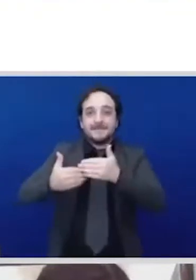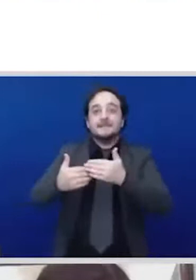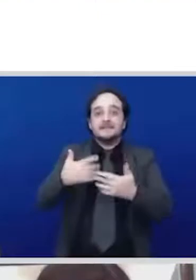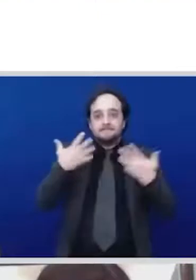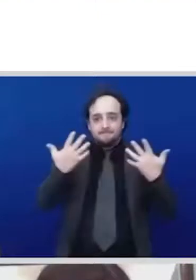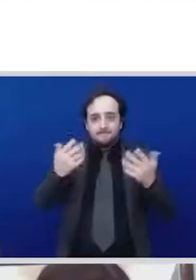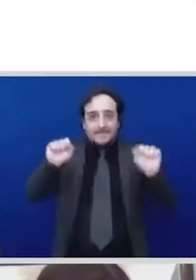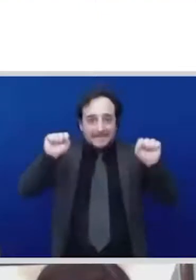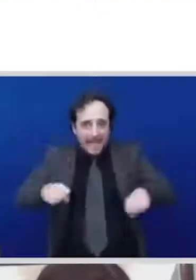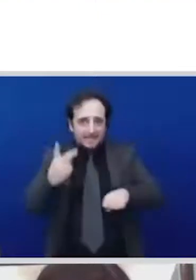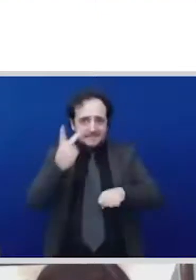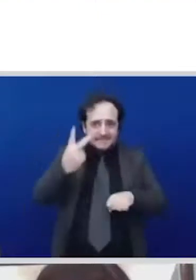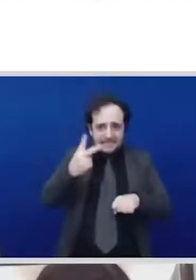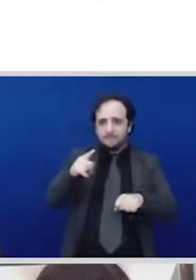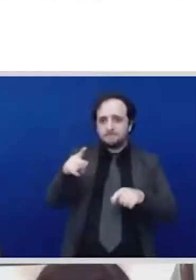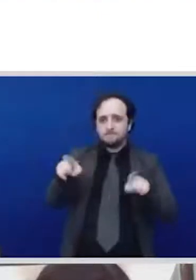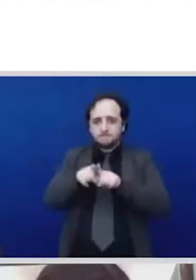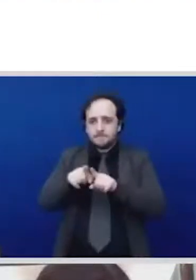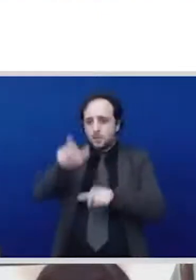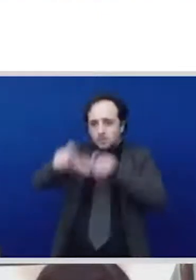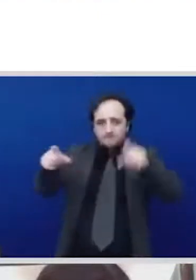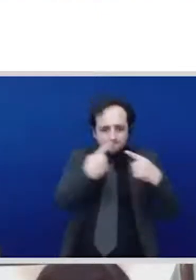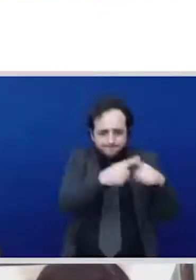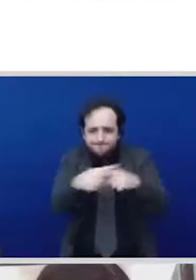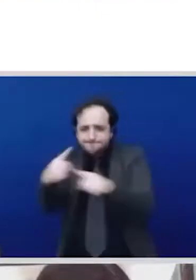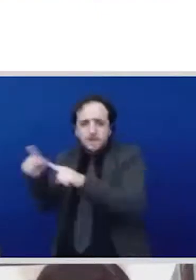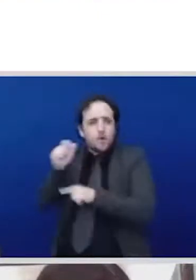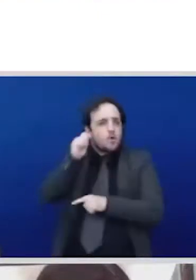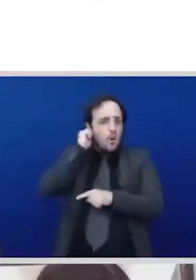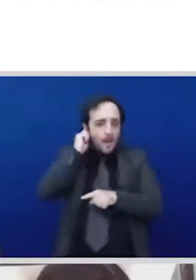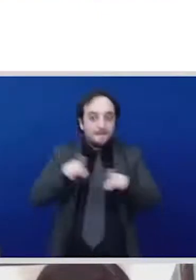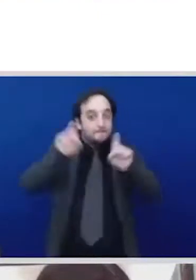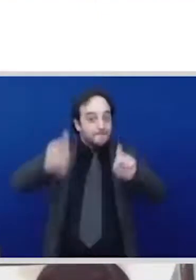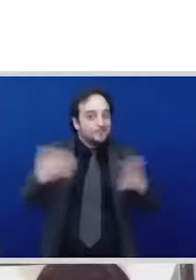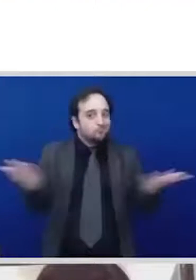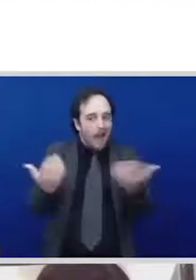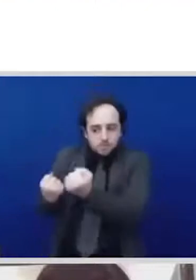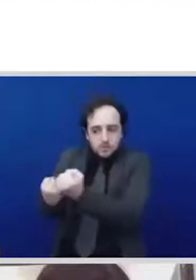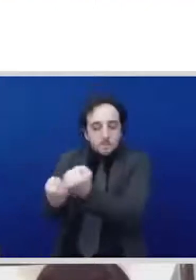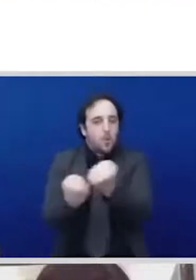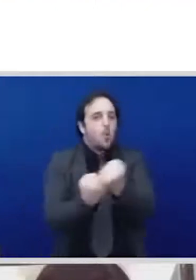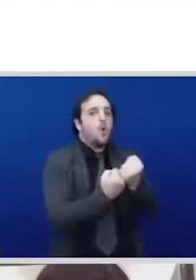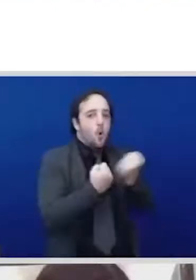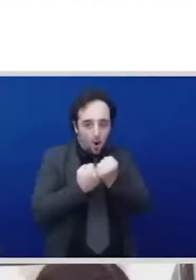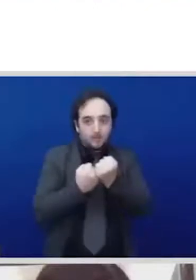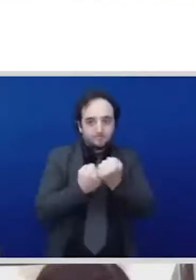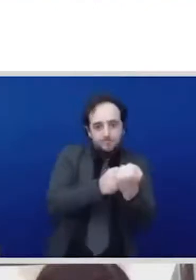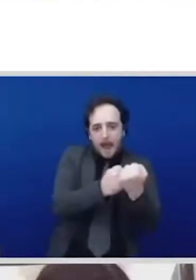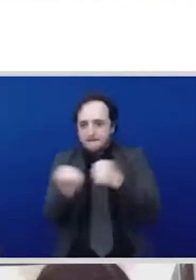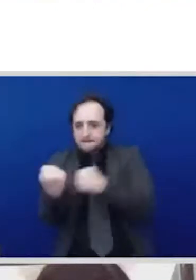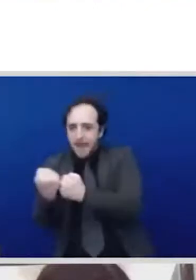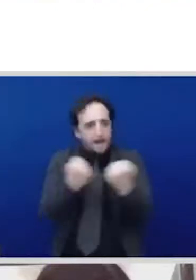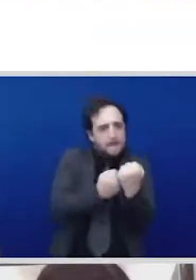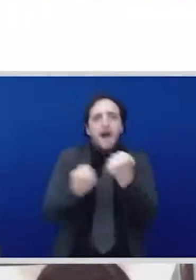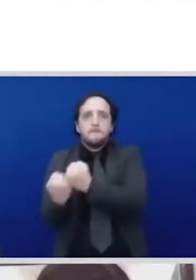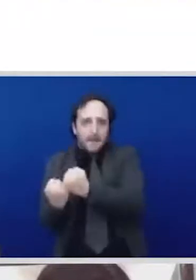or workers in general to work from home so the new norm is becoming a key important issues